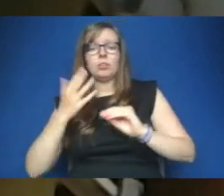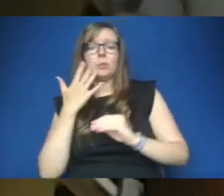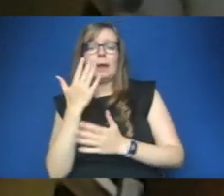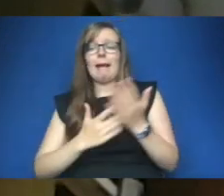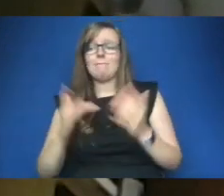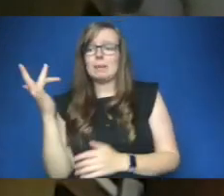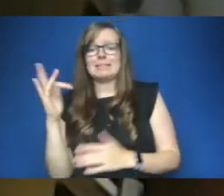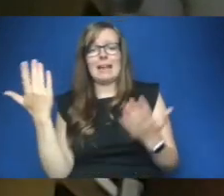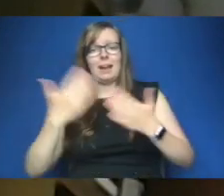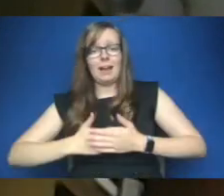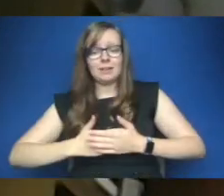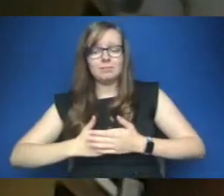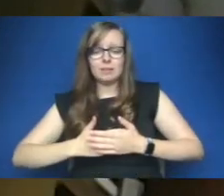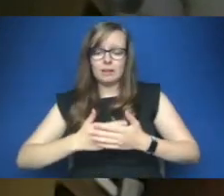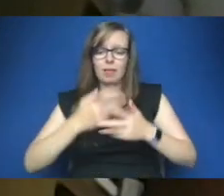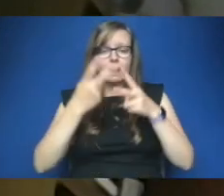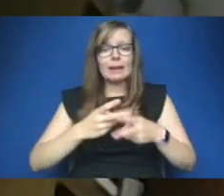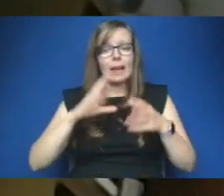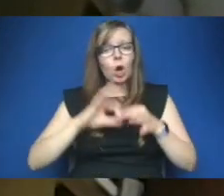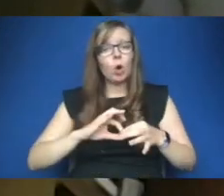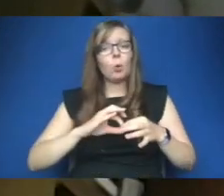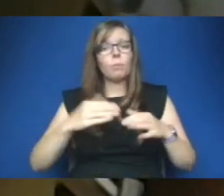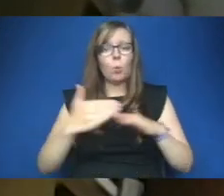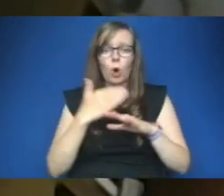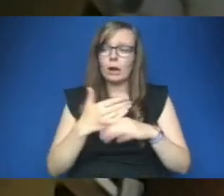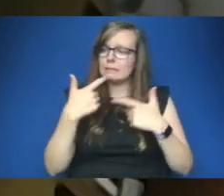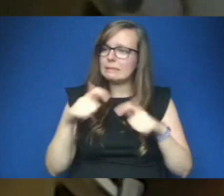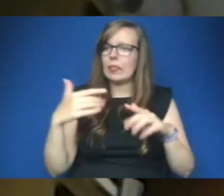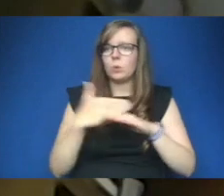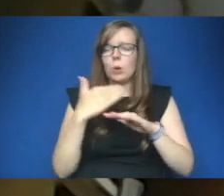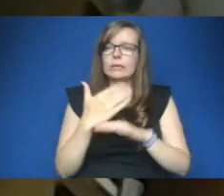cave home worker still arrives for their 12-hour shift to look after the